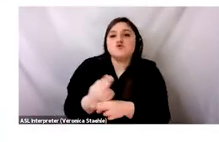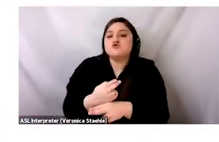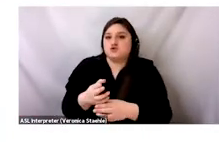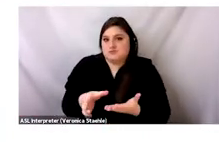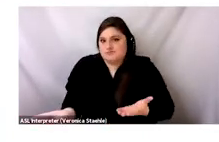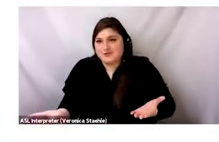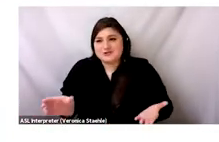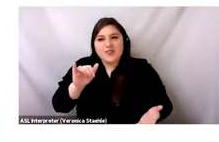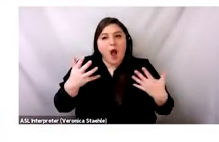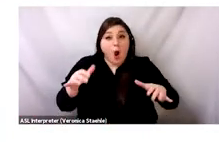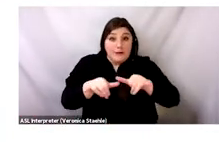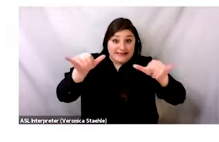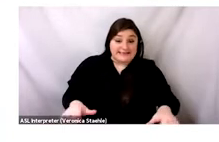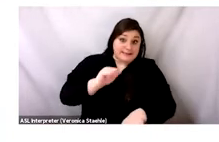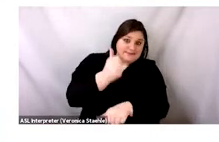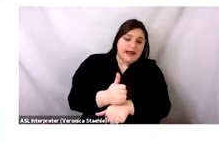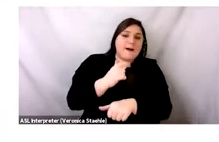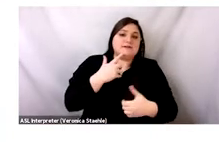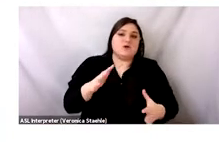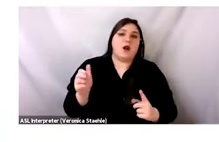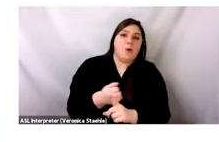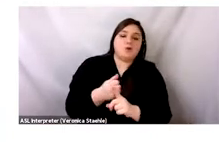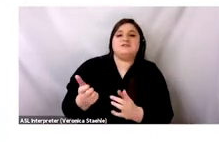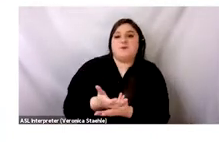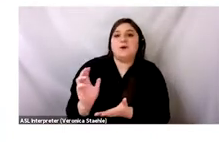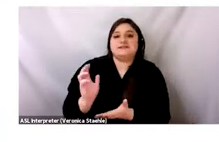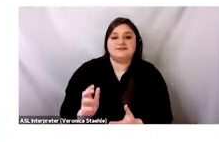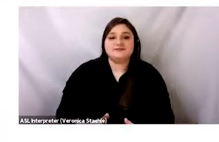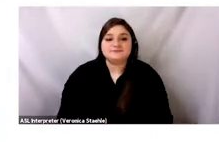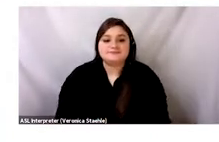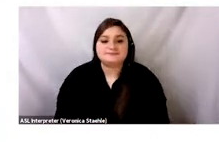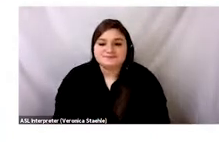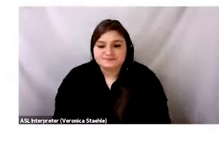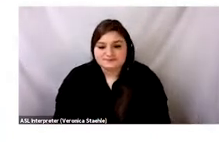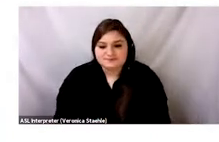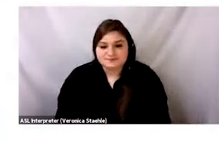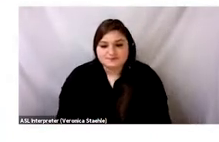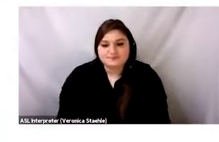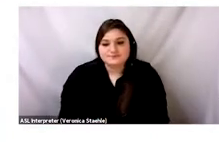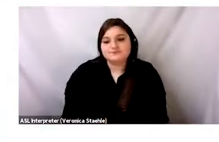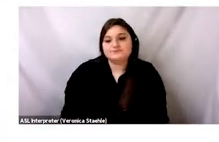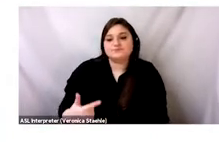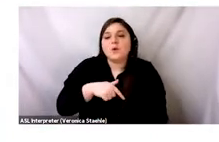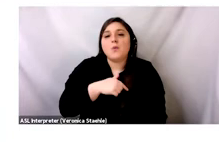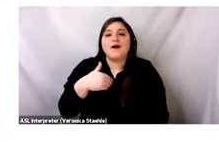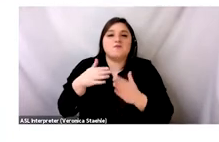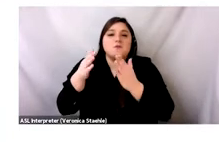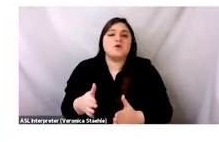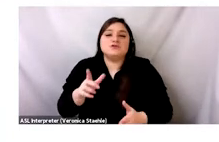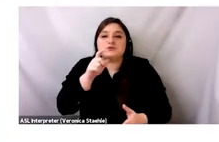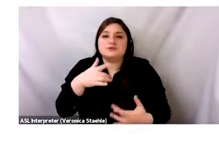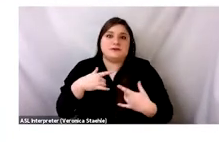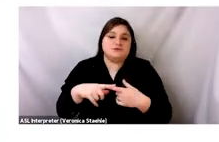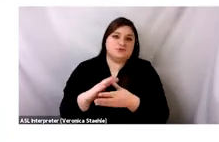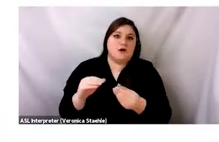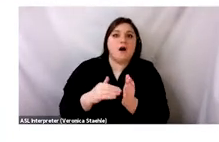To that end, I highly recommend that you follow Anna Sachs if you're not already following her. She's the trash walker on Instagram. She talks a lot